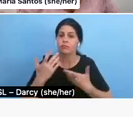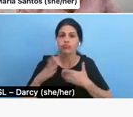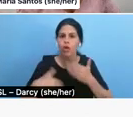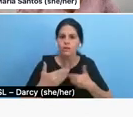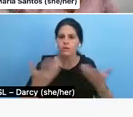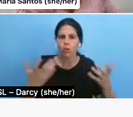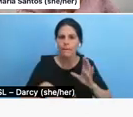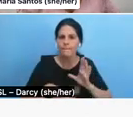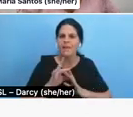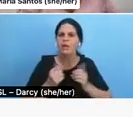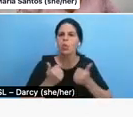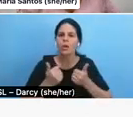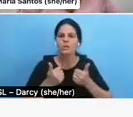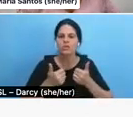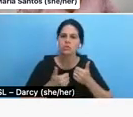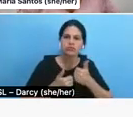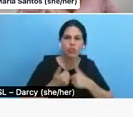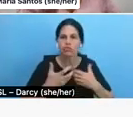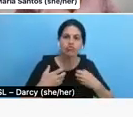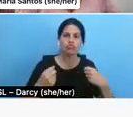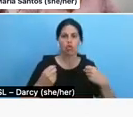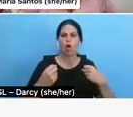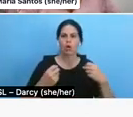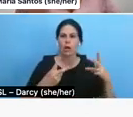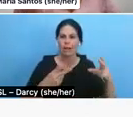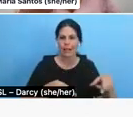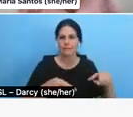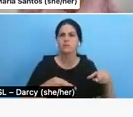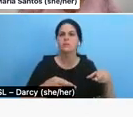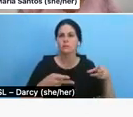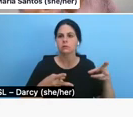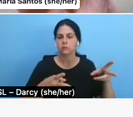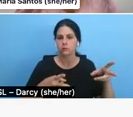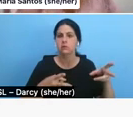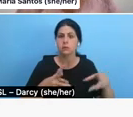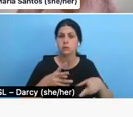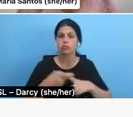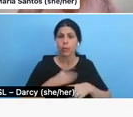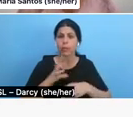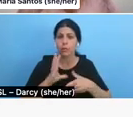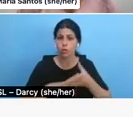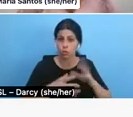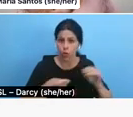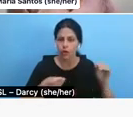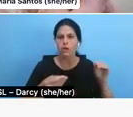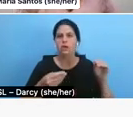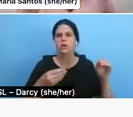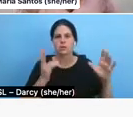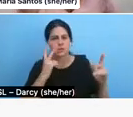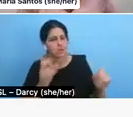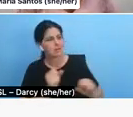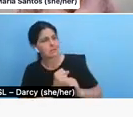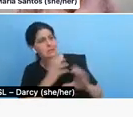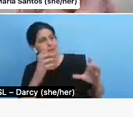clips that have been identified in the, in, in both story that the scene is doing, or the clip is doing something interesting and